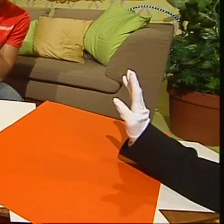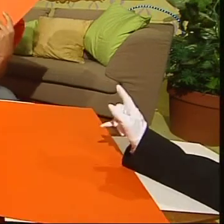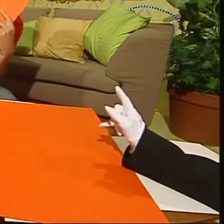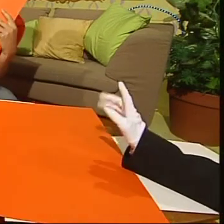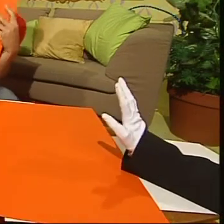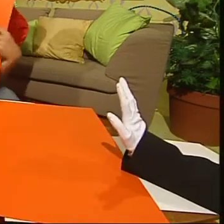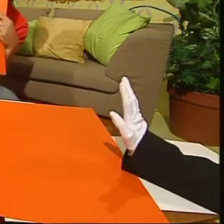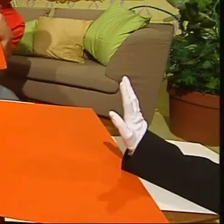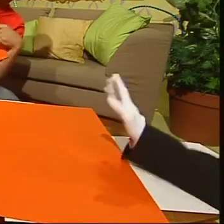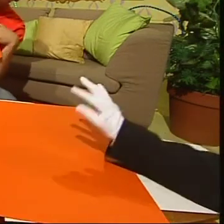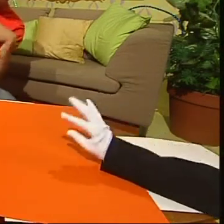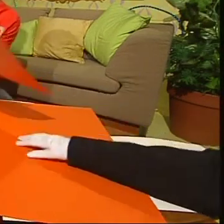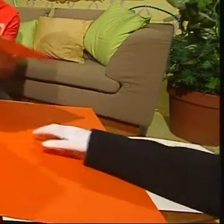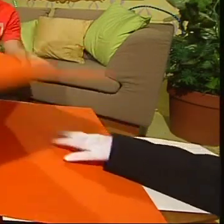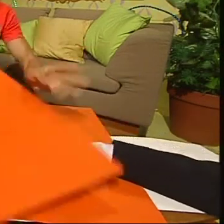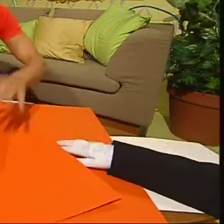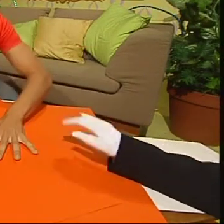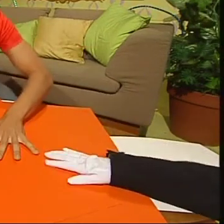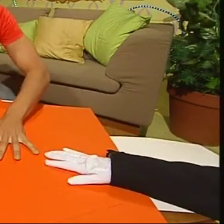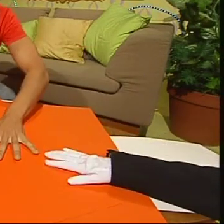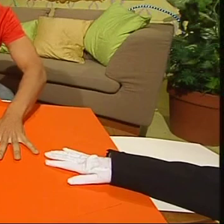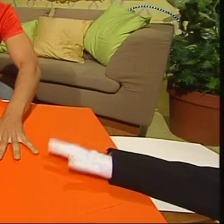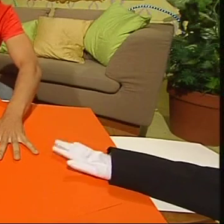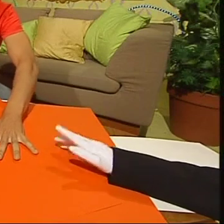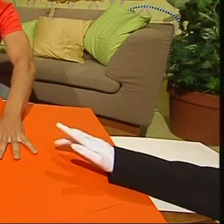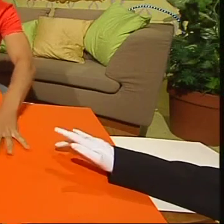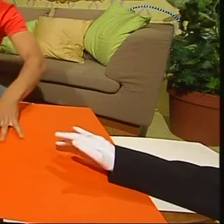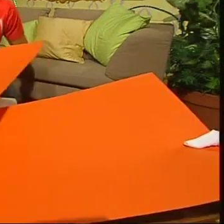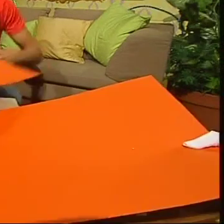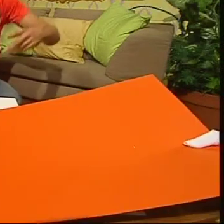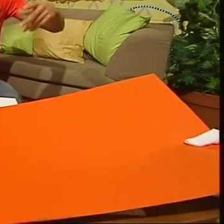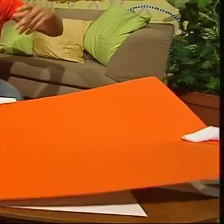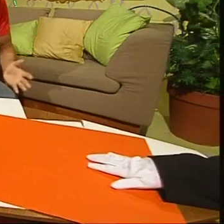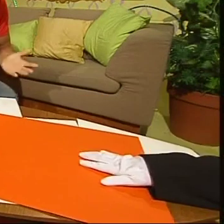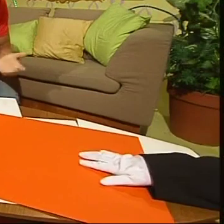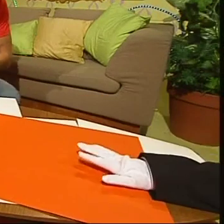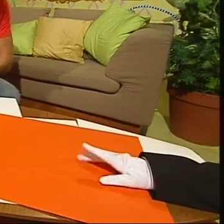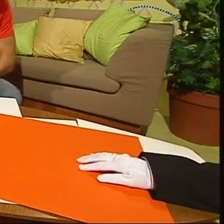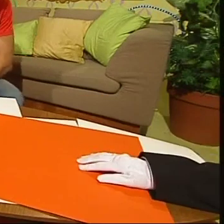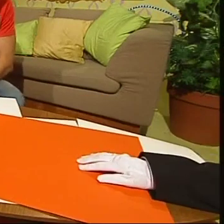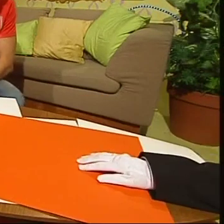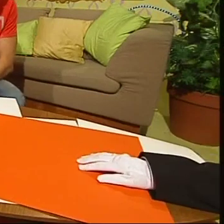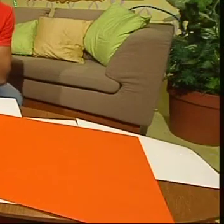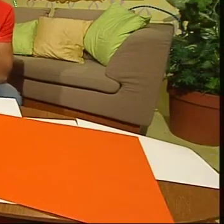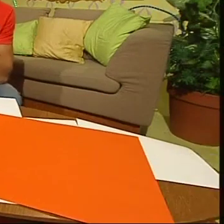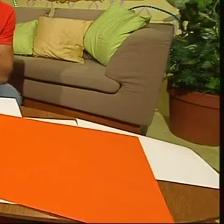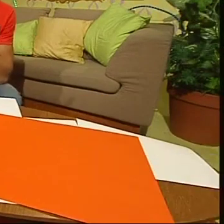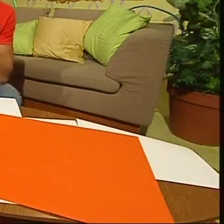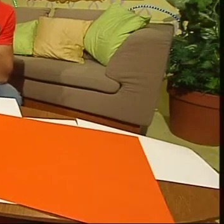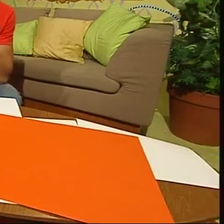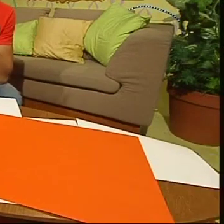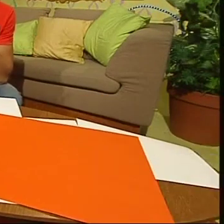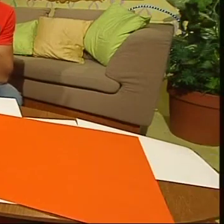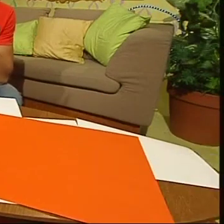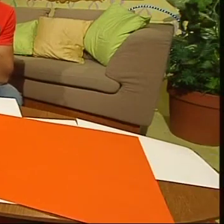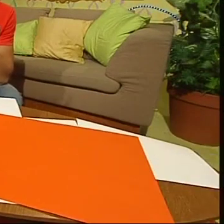Hmm Yes Maybe it's a little too big I better make it A2 instead I wonder